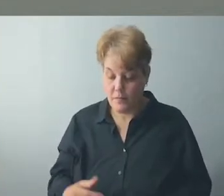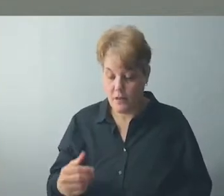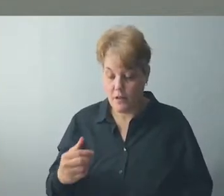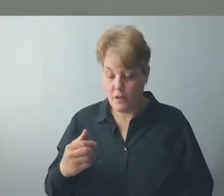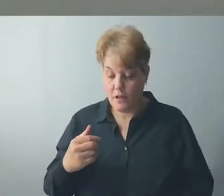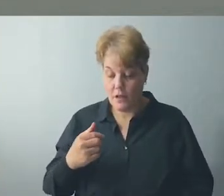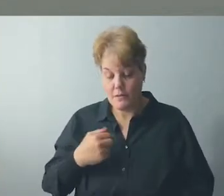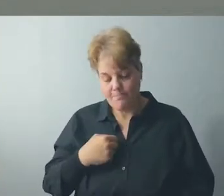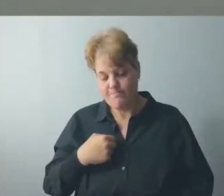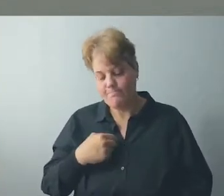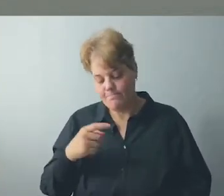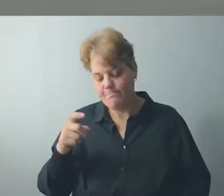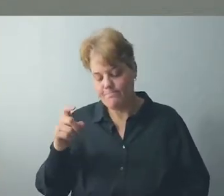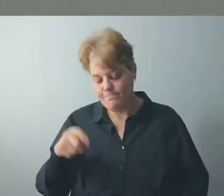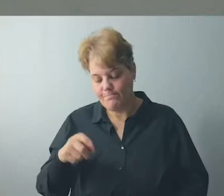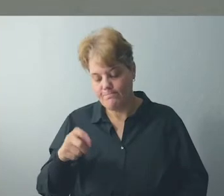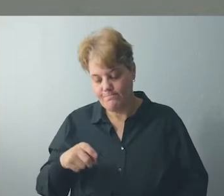as a whole.